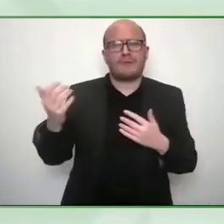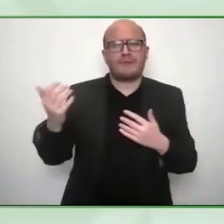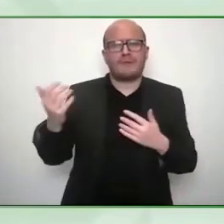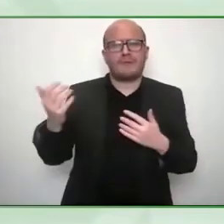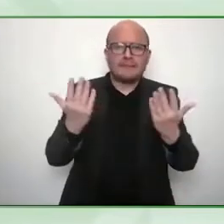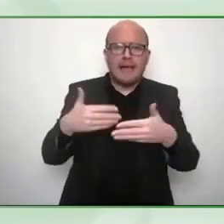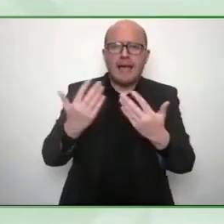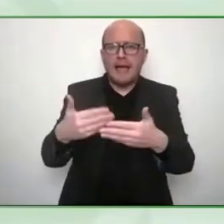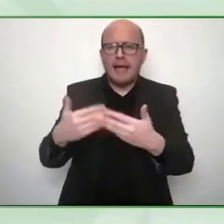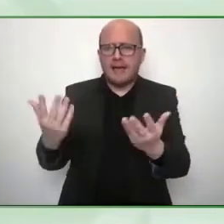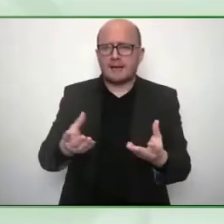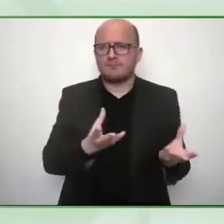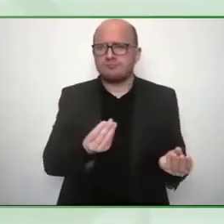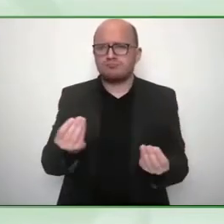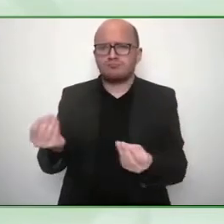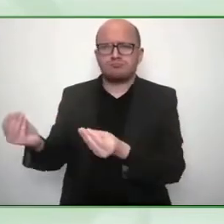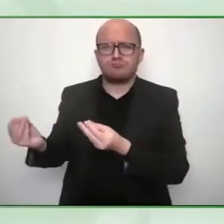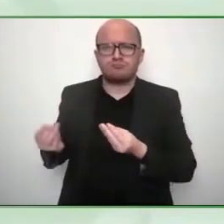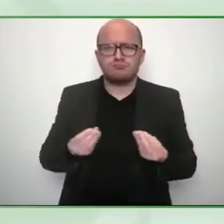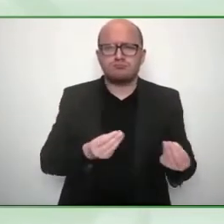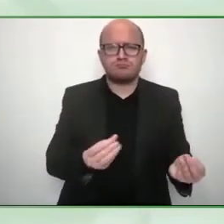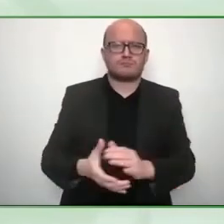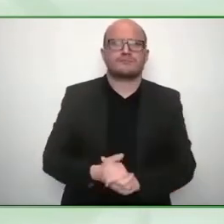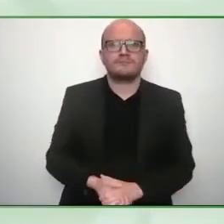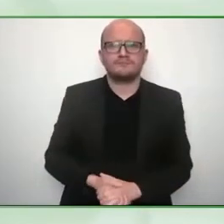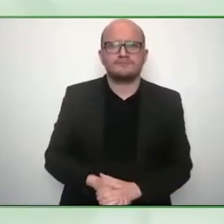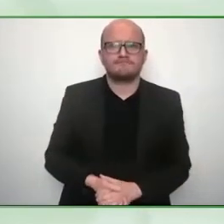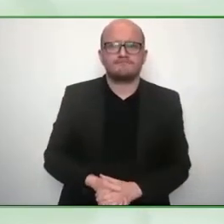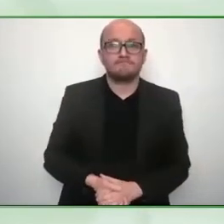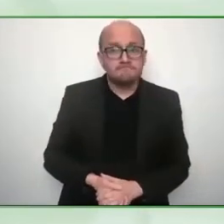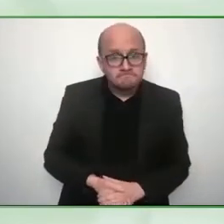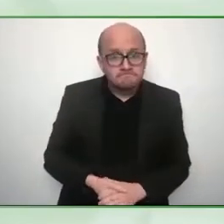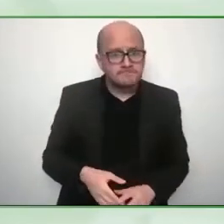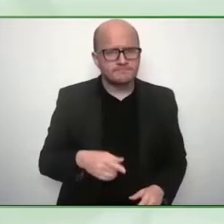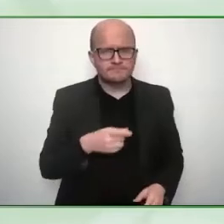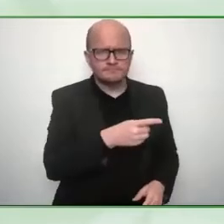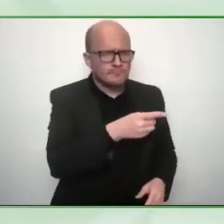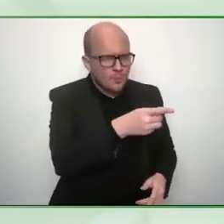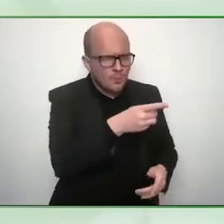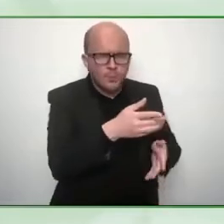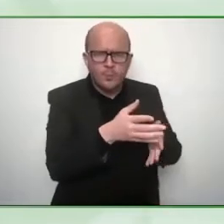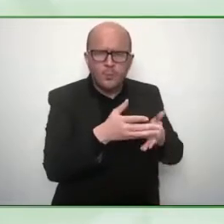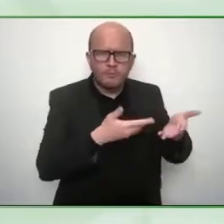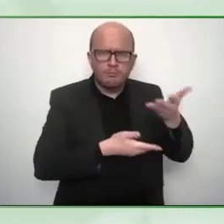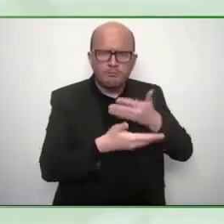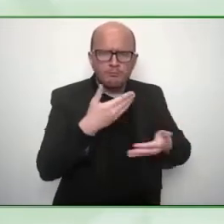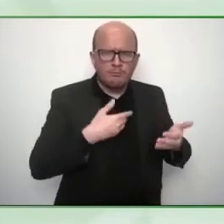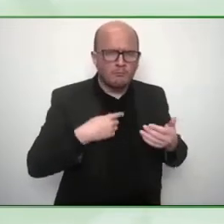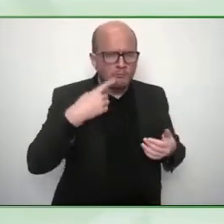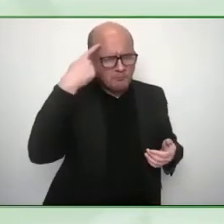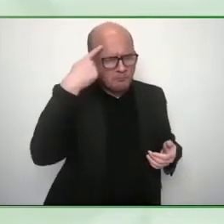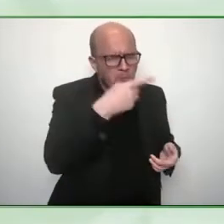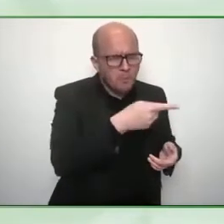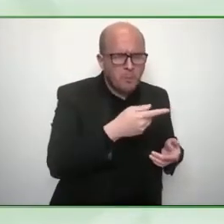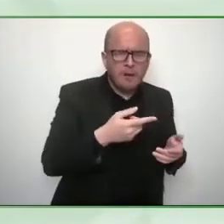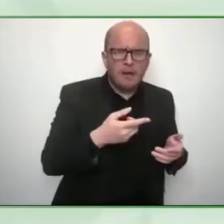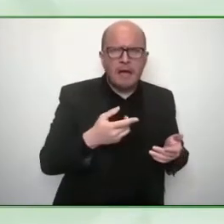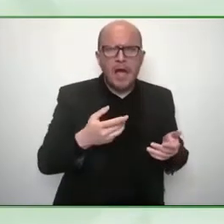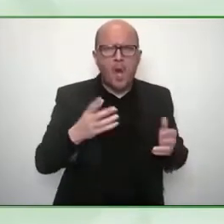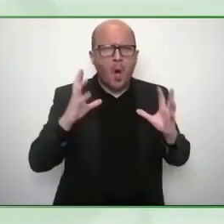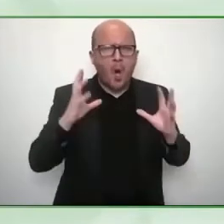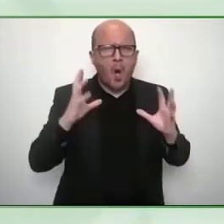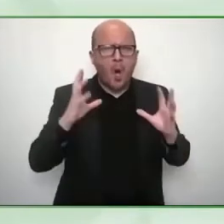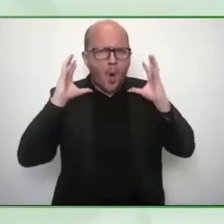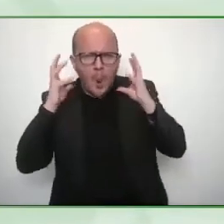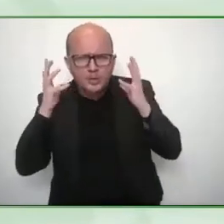audiologist but it sounds to me like you're a technical audiologist i'm gonna call you you have to be both do you well actually traditionally do you though